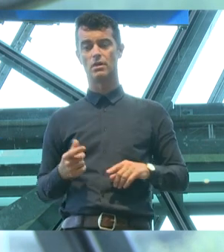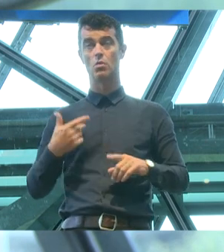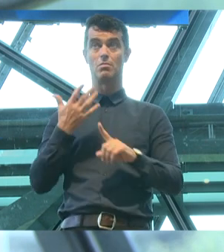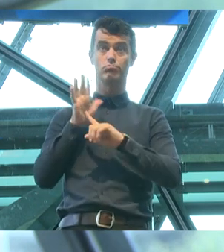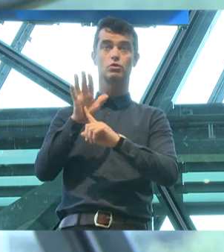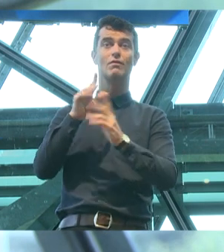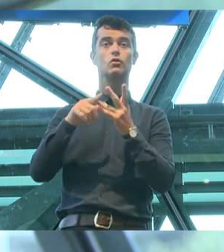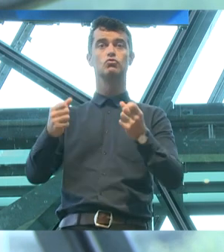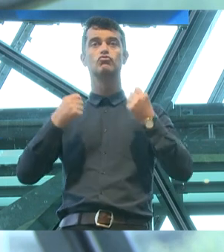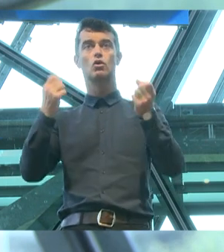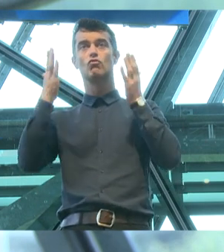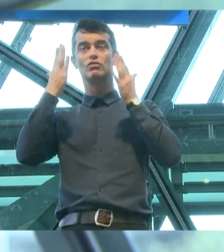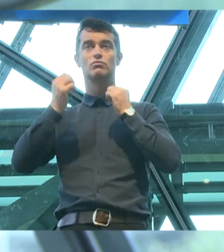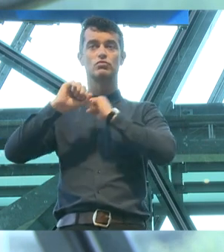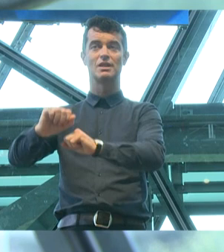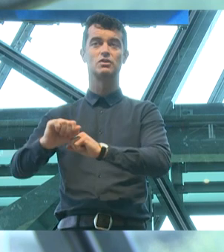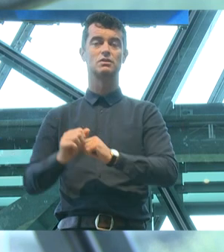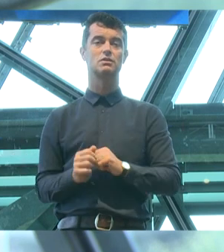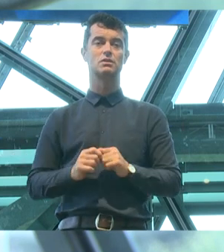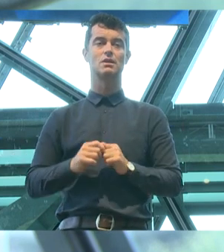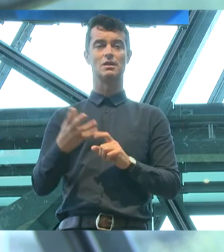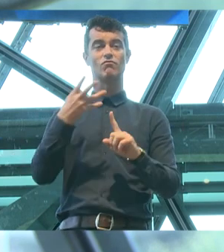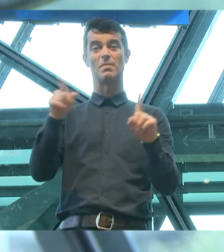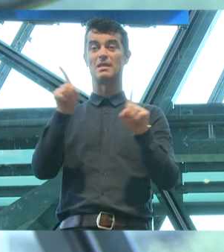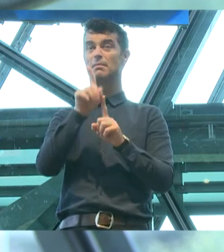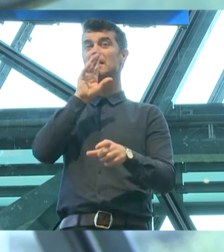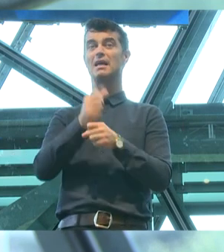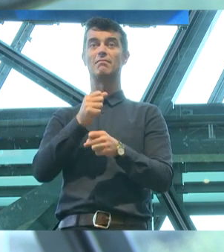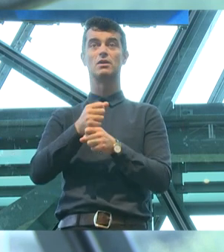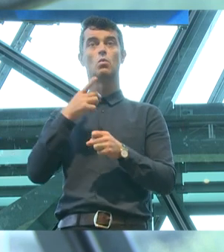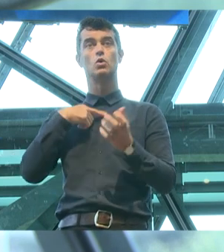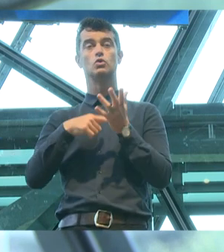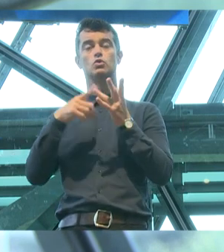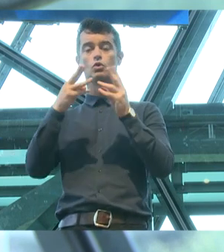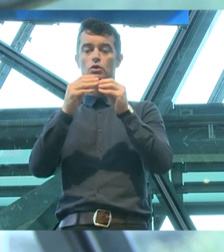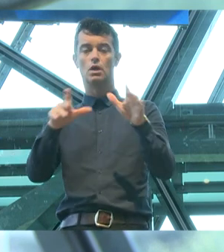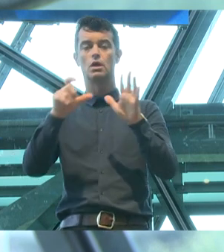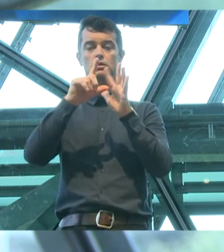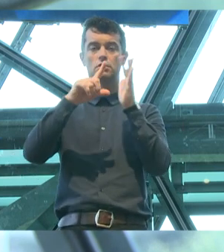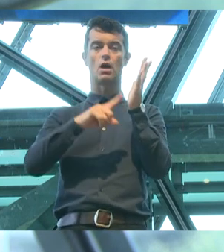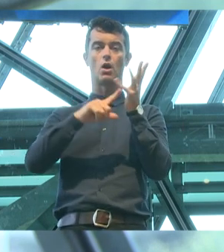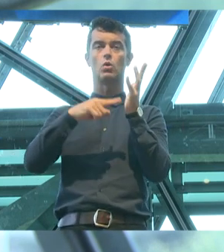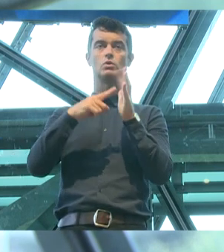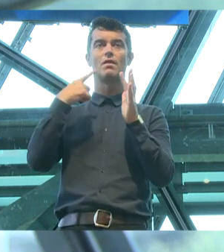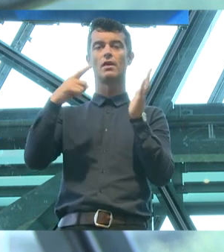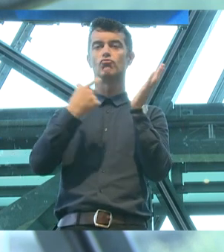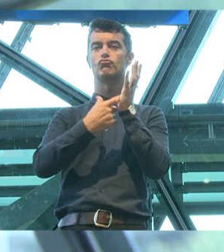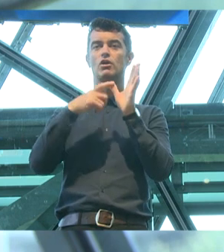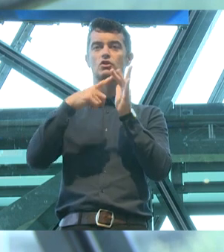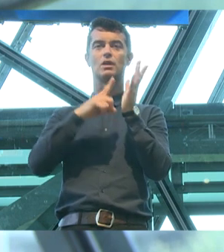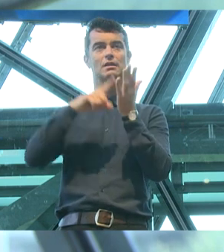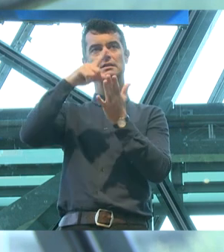religious protections as of today. This comes from the same government that sought to dilute the Racial Discrimination Act.